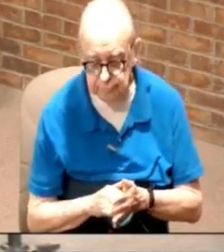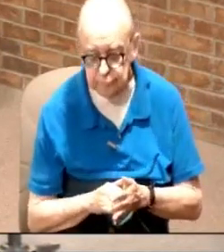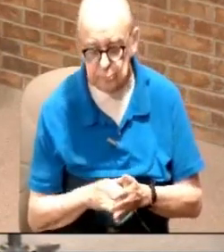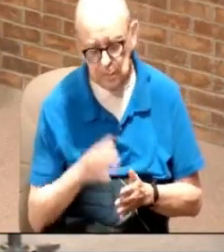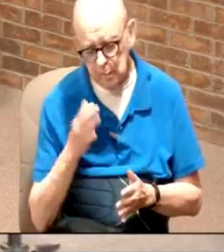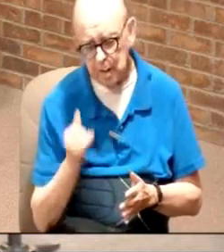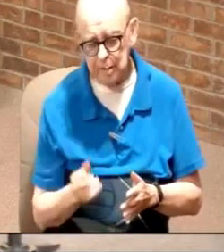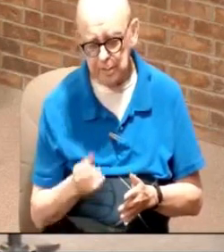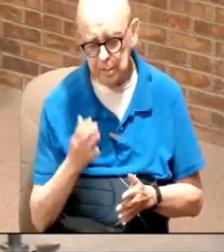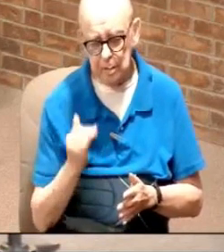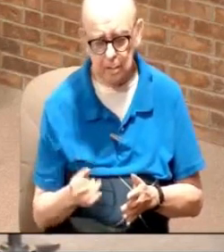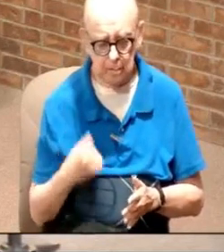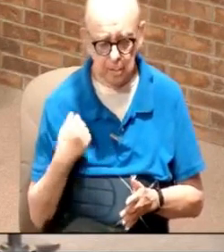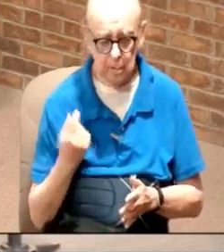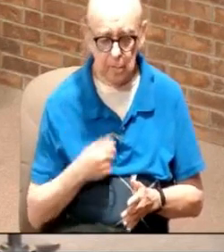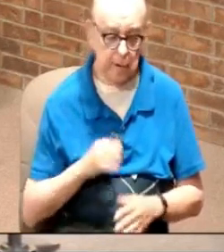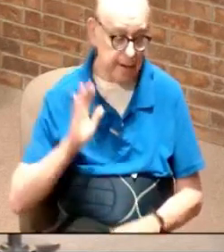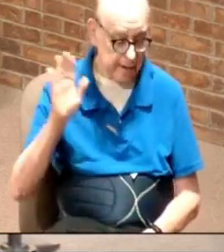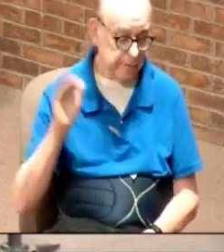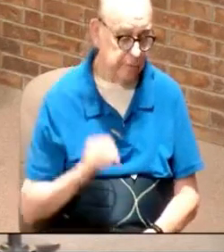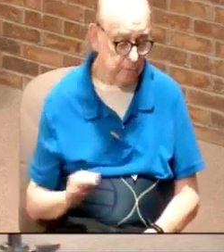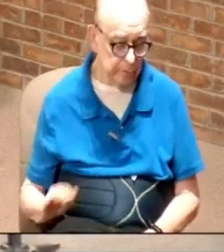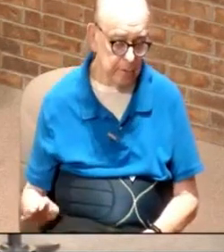Why? Because we're His children.